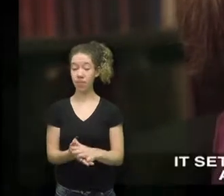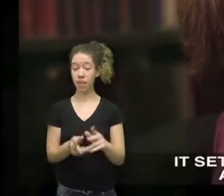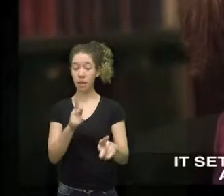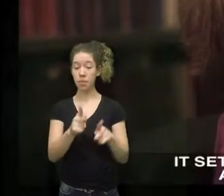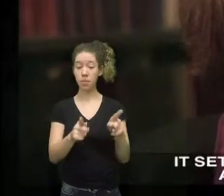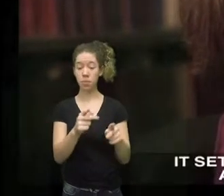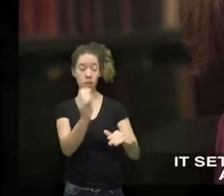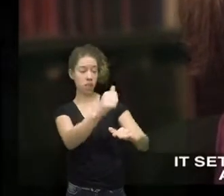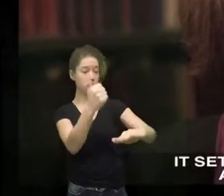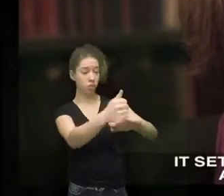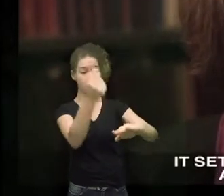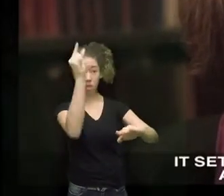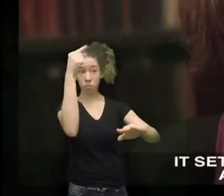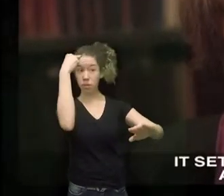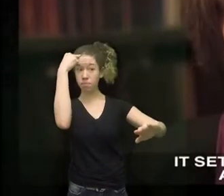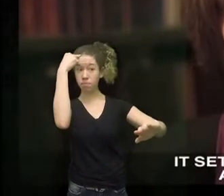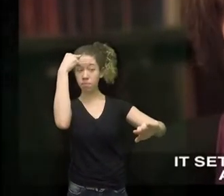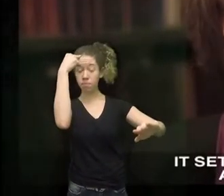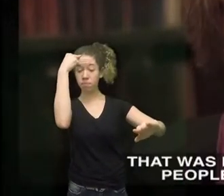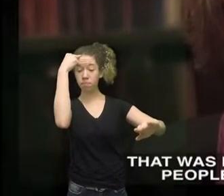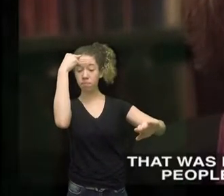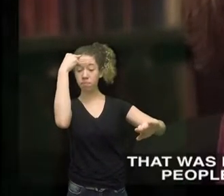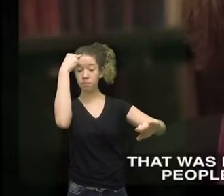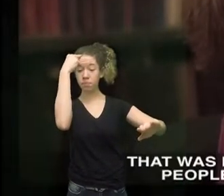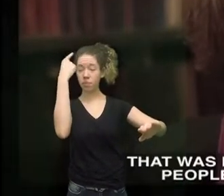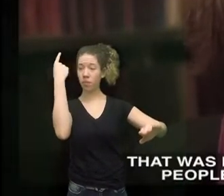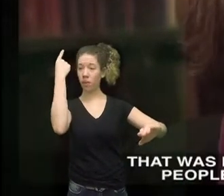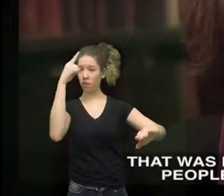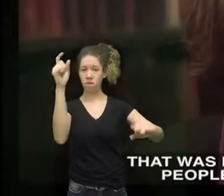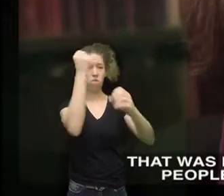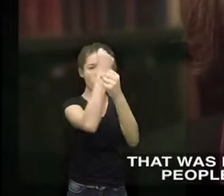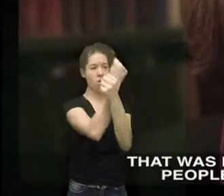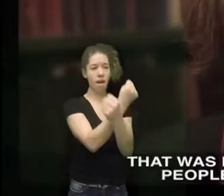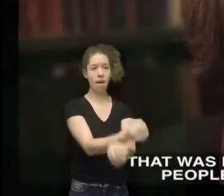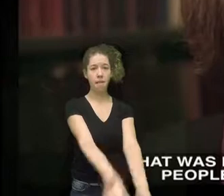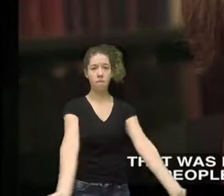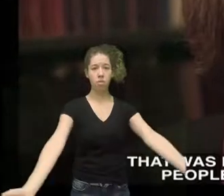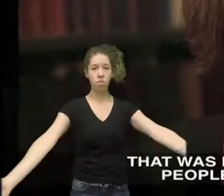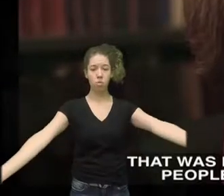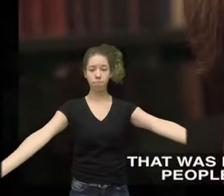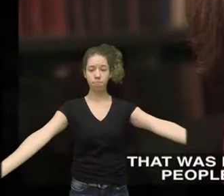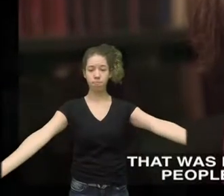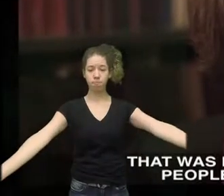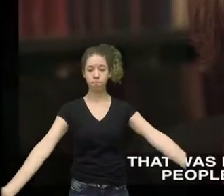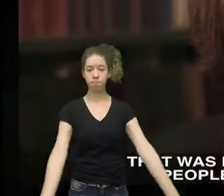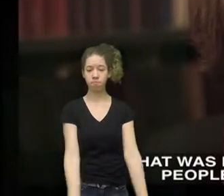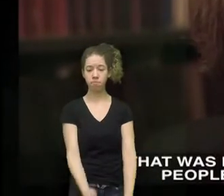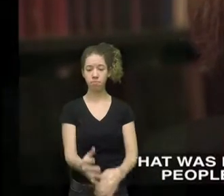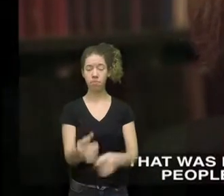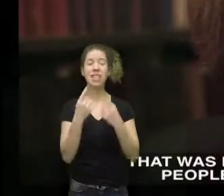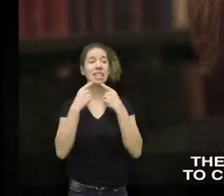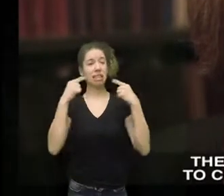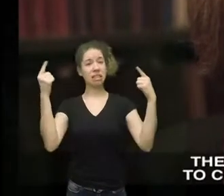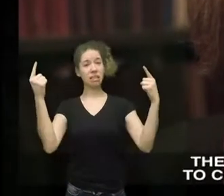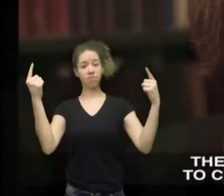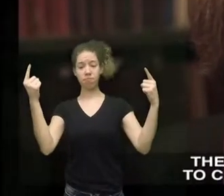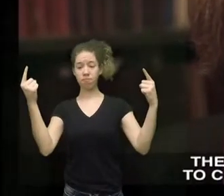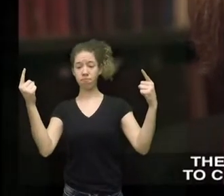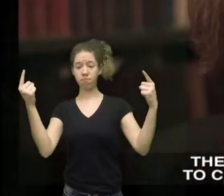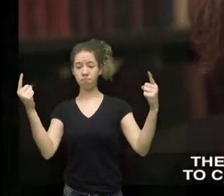It set out to establish a government that was by the people, for the people, and it succeeded.